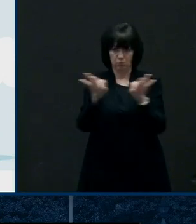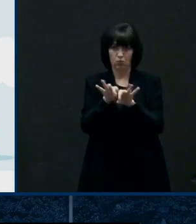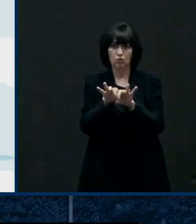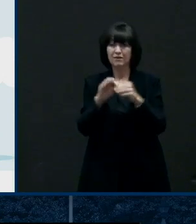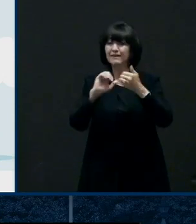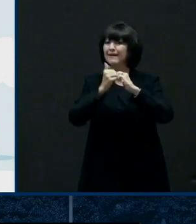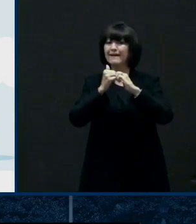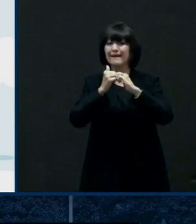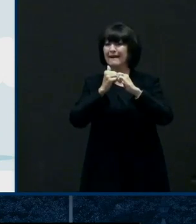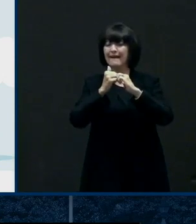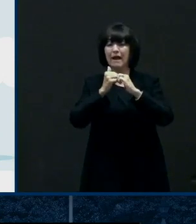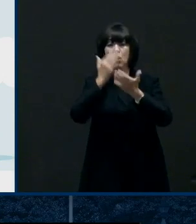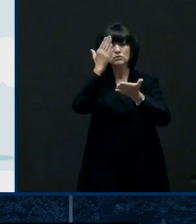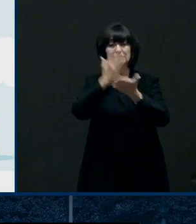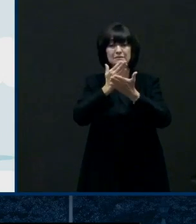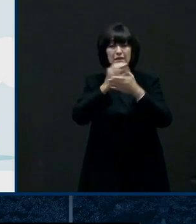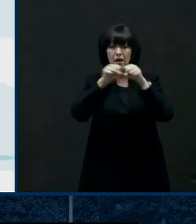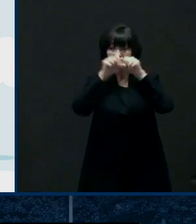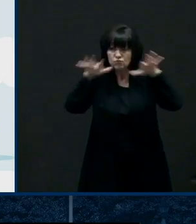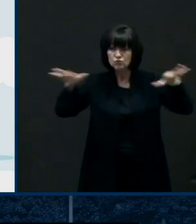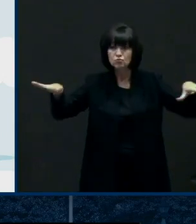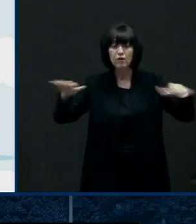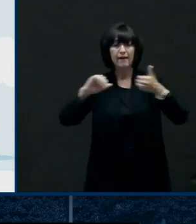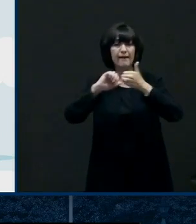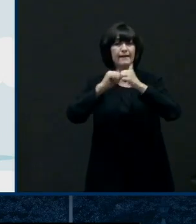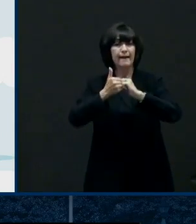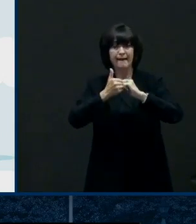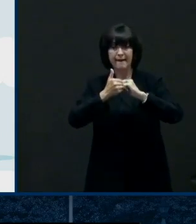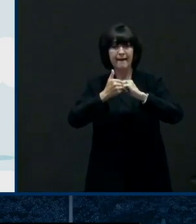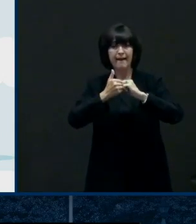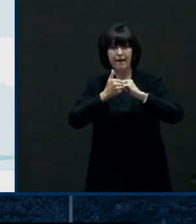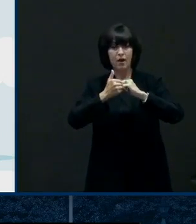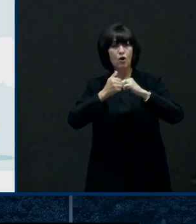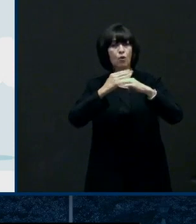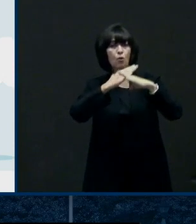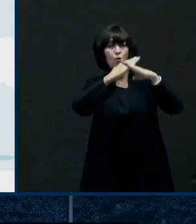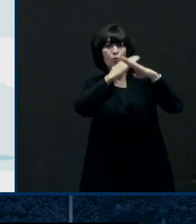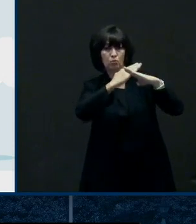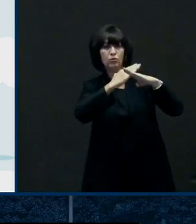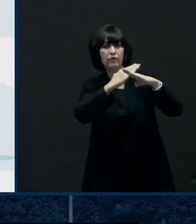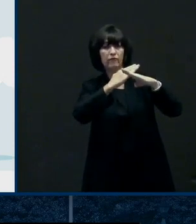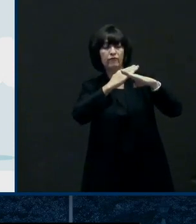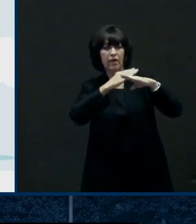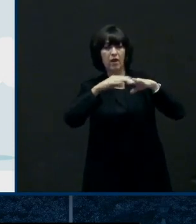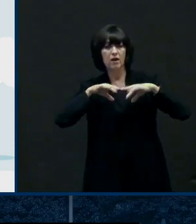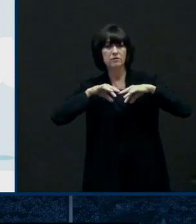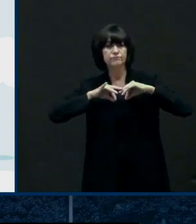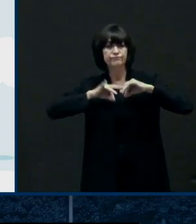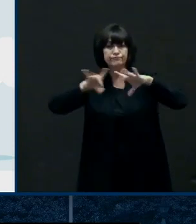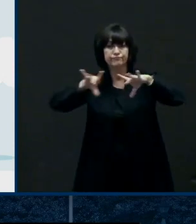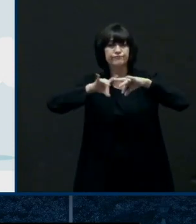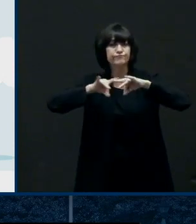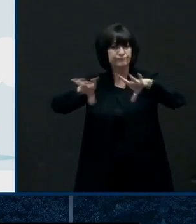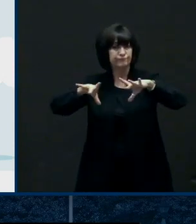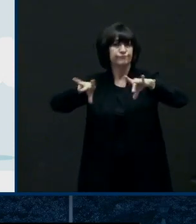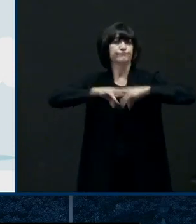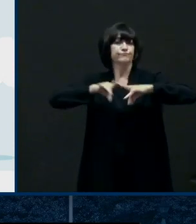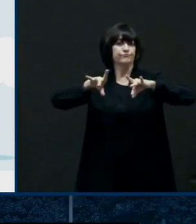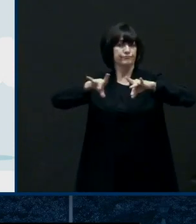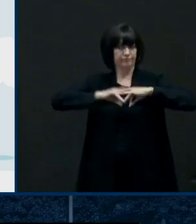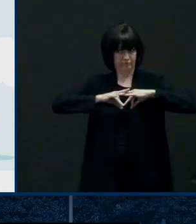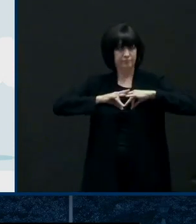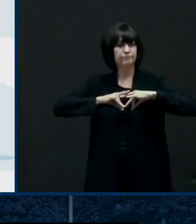spread of infection between individuals to prevent super spreader events when you look at some of these events um